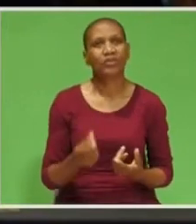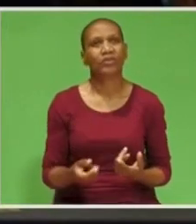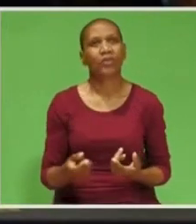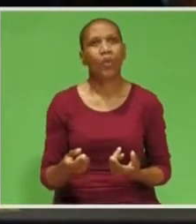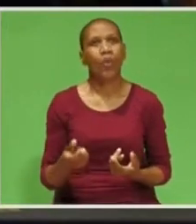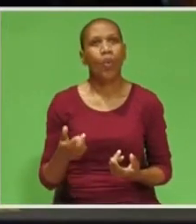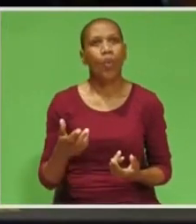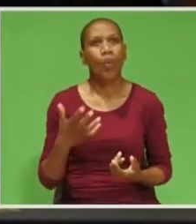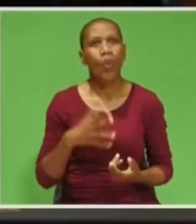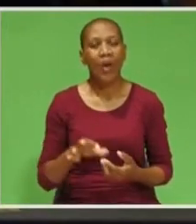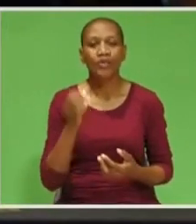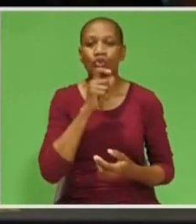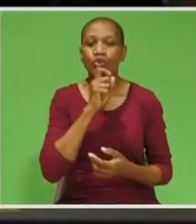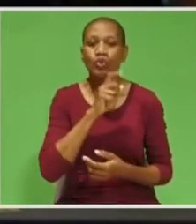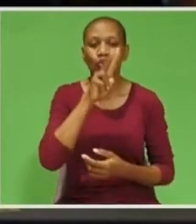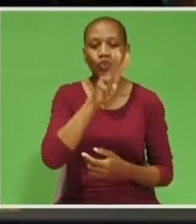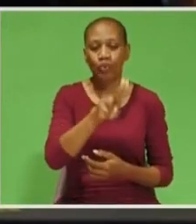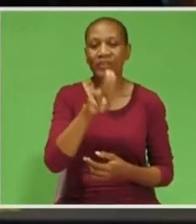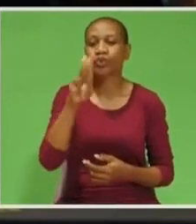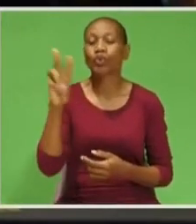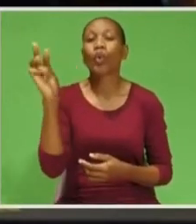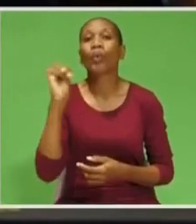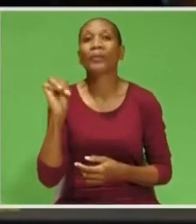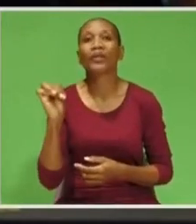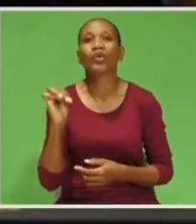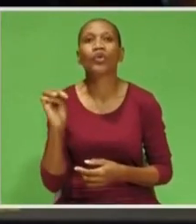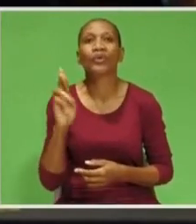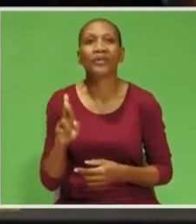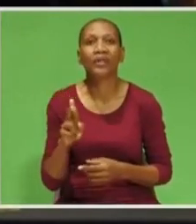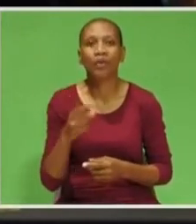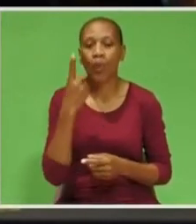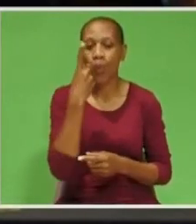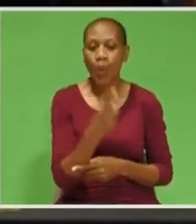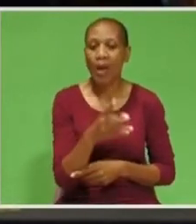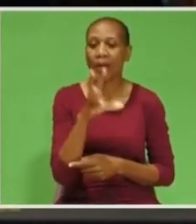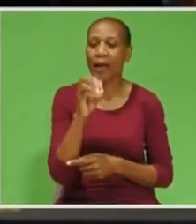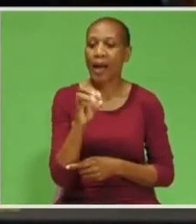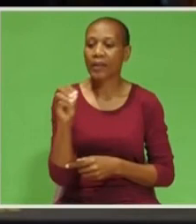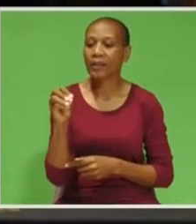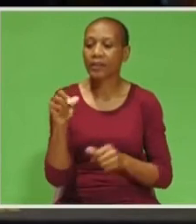spend 22 million rands on a 100-metre-tall flag.